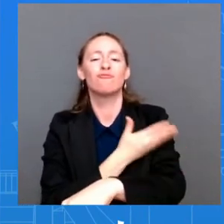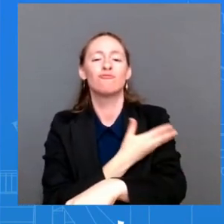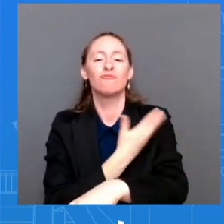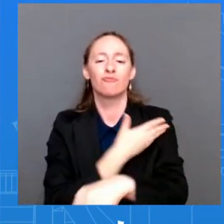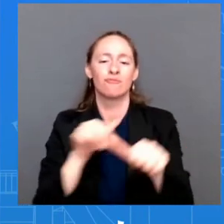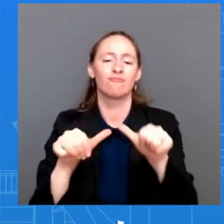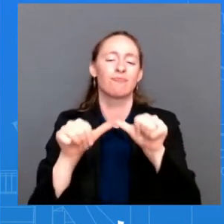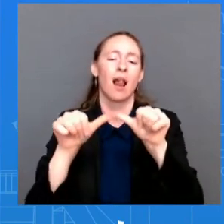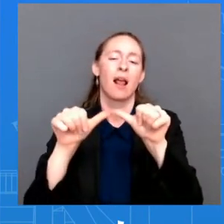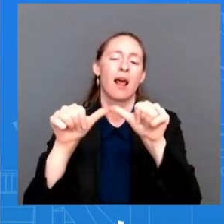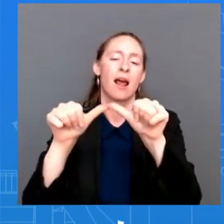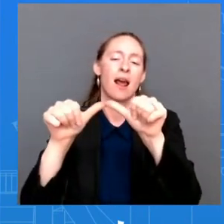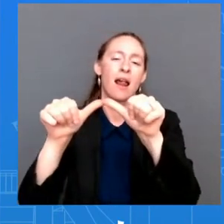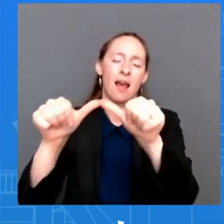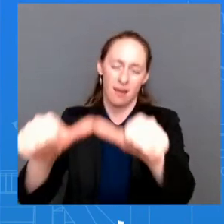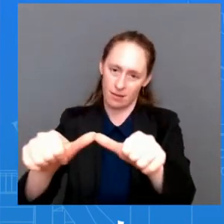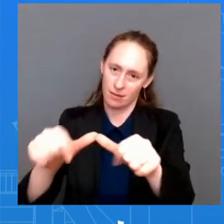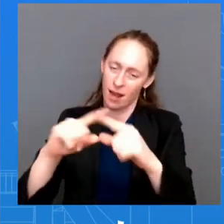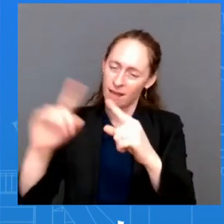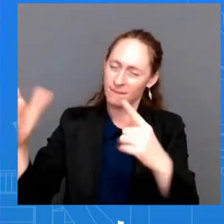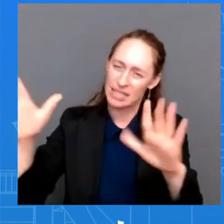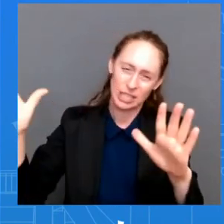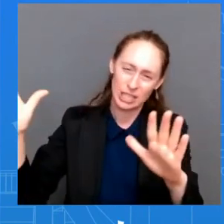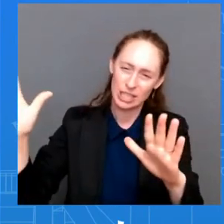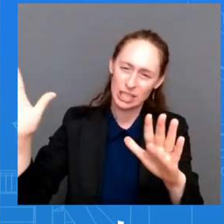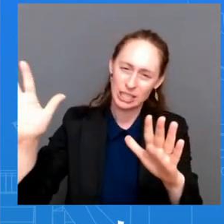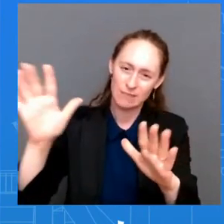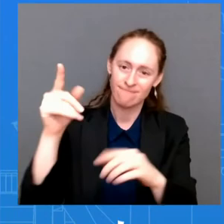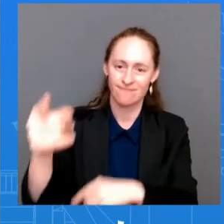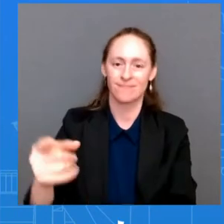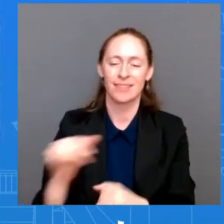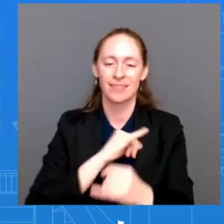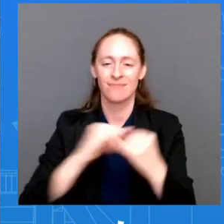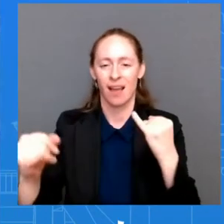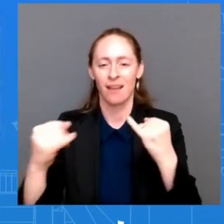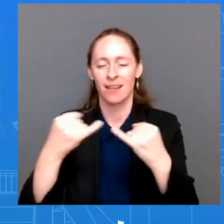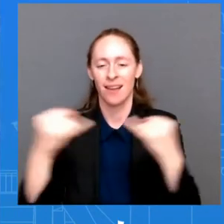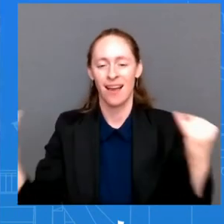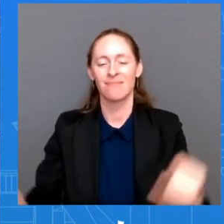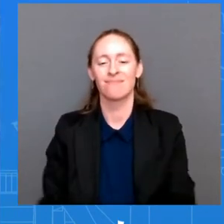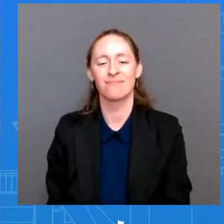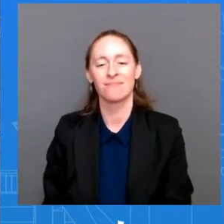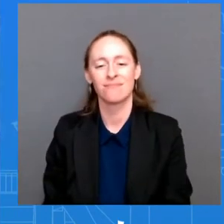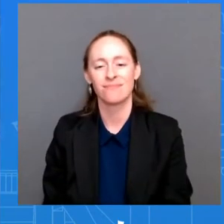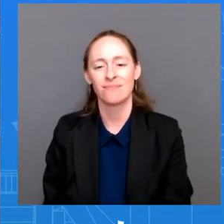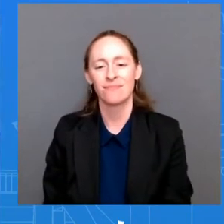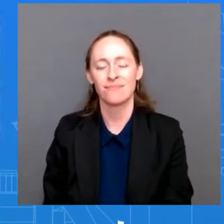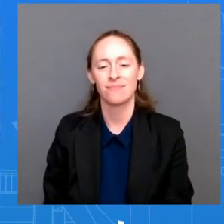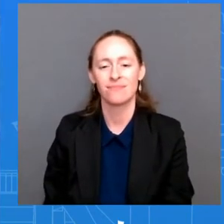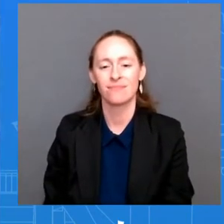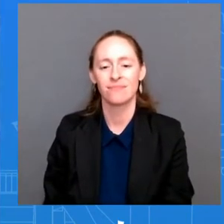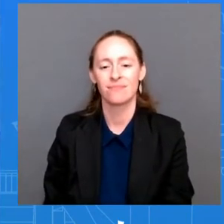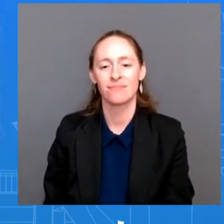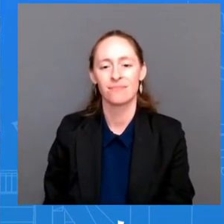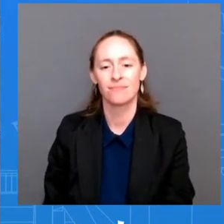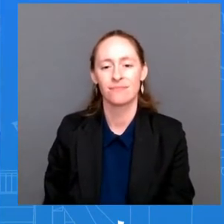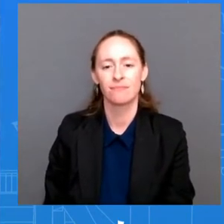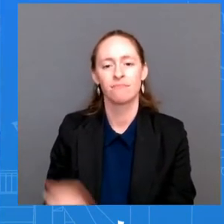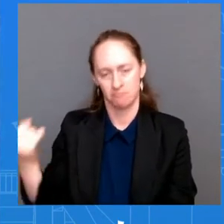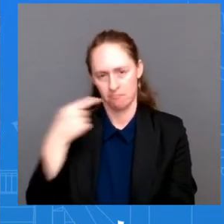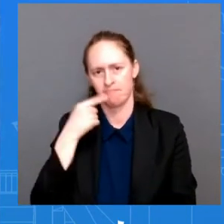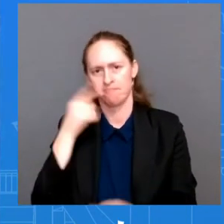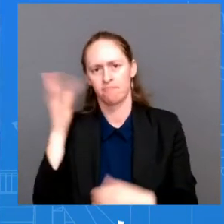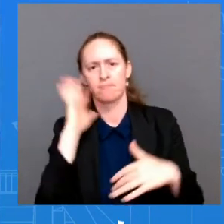a question about the president's kobe case uh and guidelines you outlined that he'll be in isolation for five days how does that relate